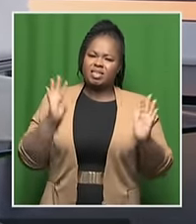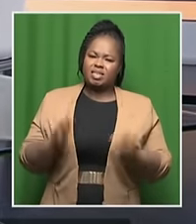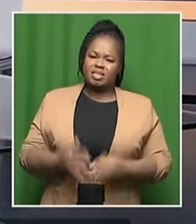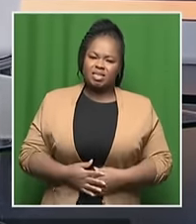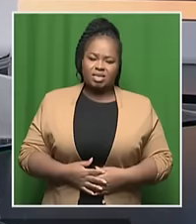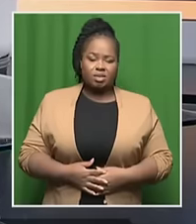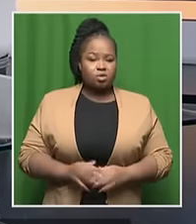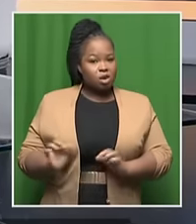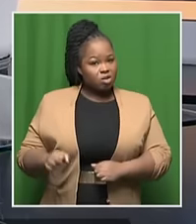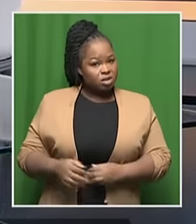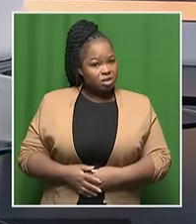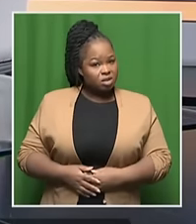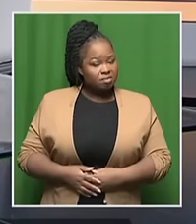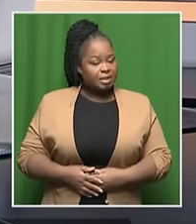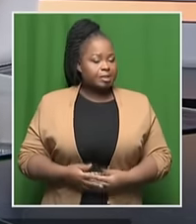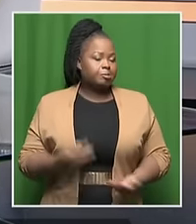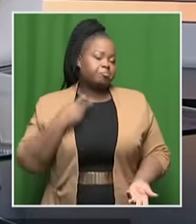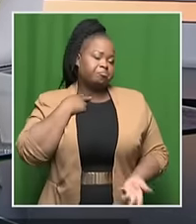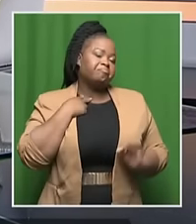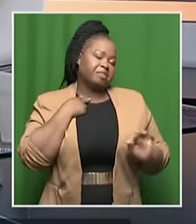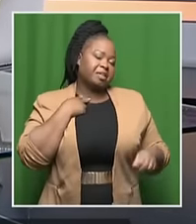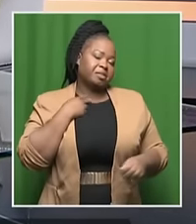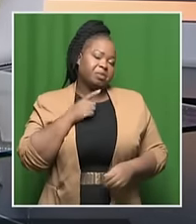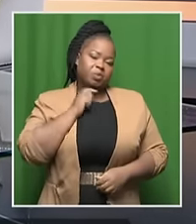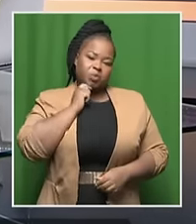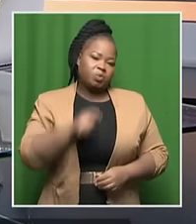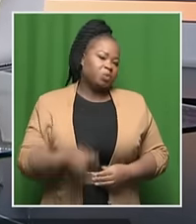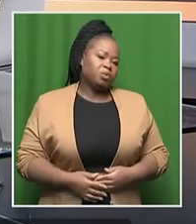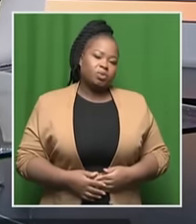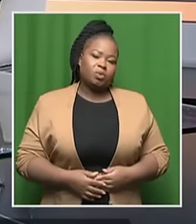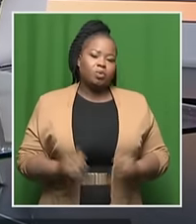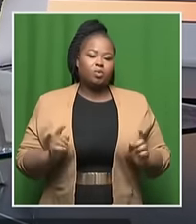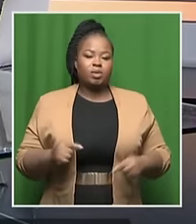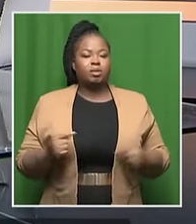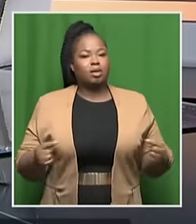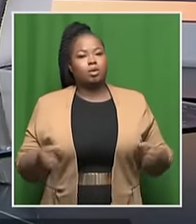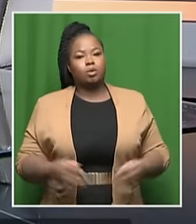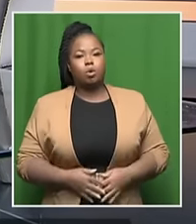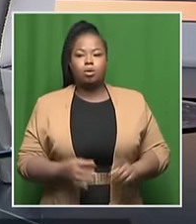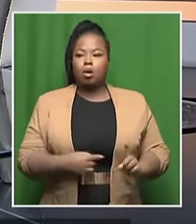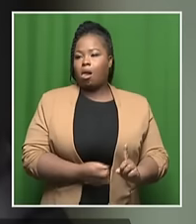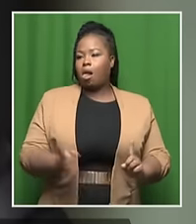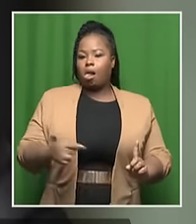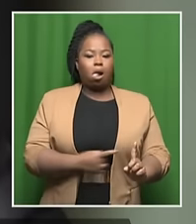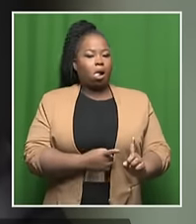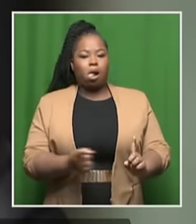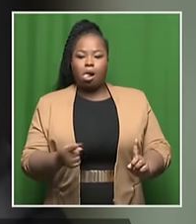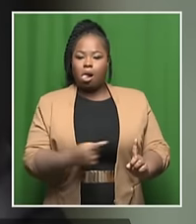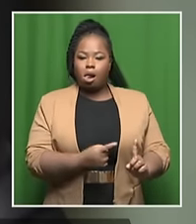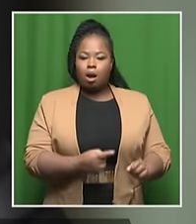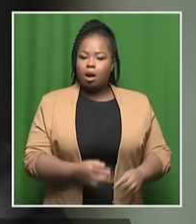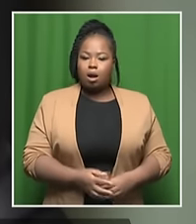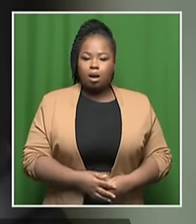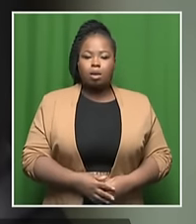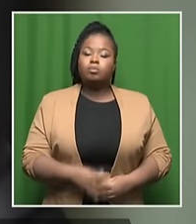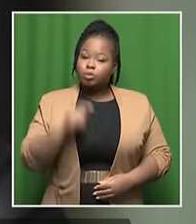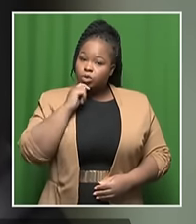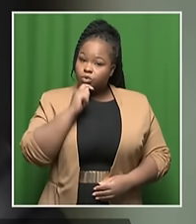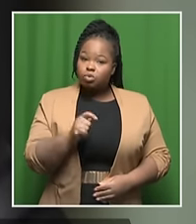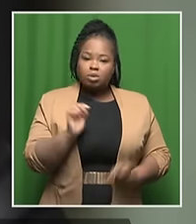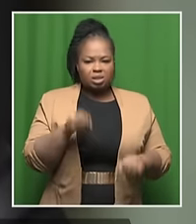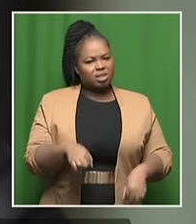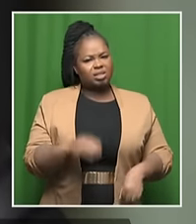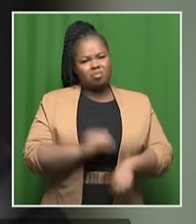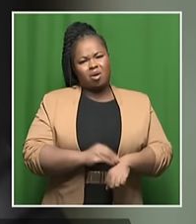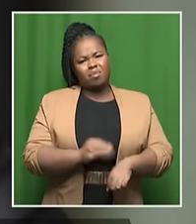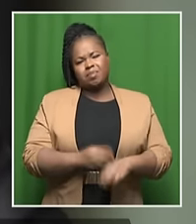I unfortunately agree. We can't dance around this issue anymore. We have to recognize that it is a crisis. Obviously,